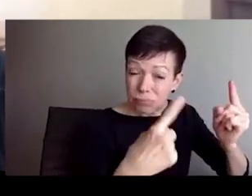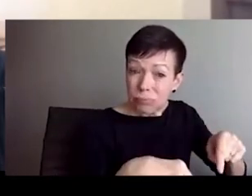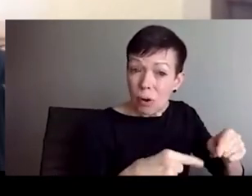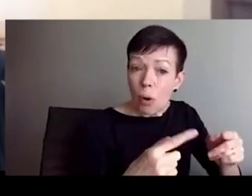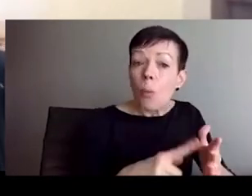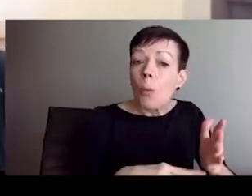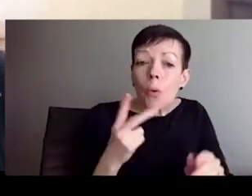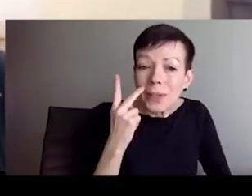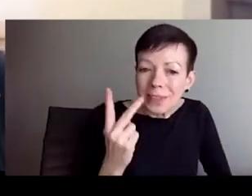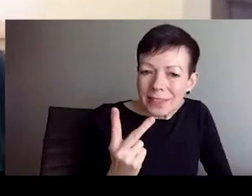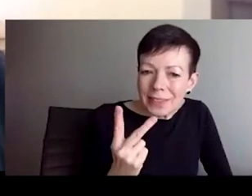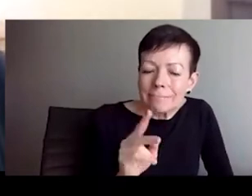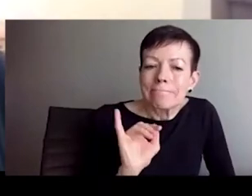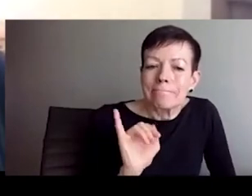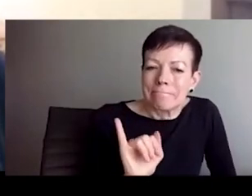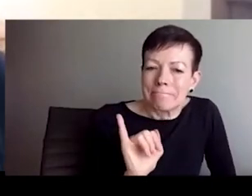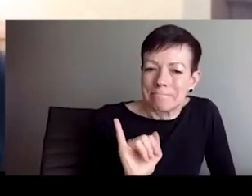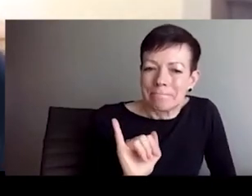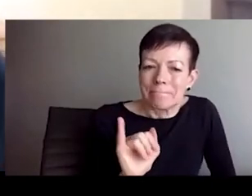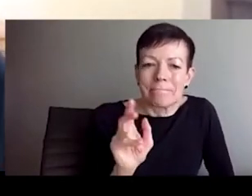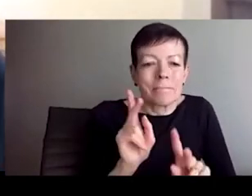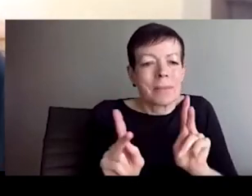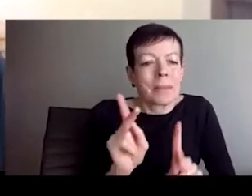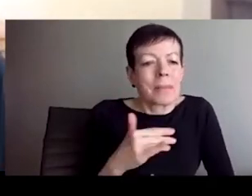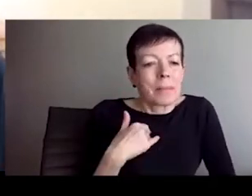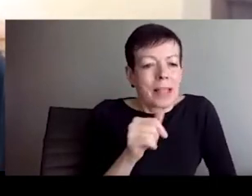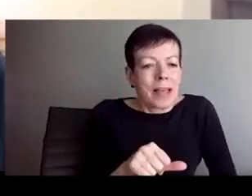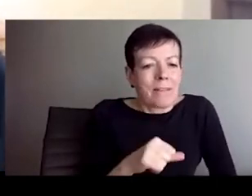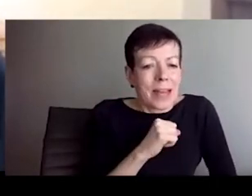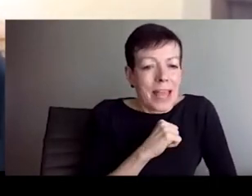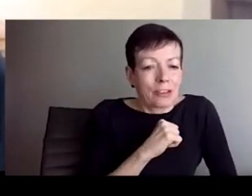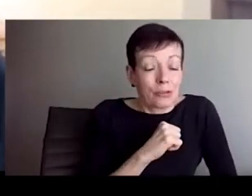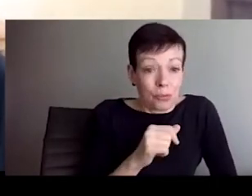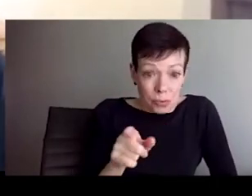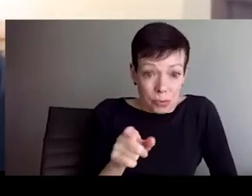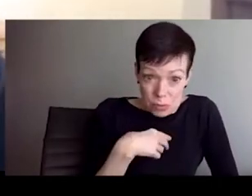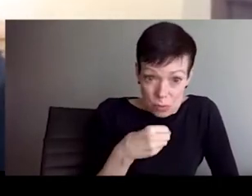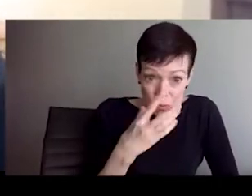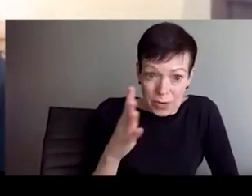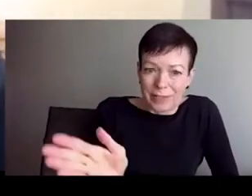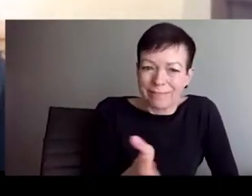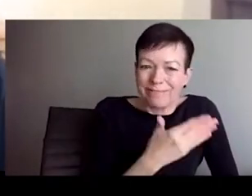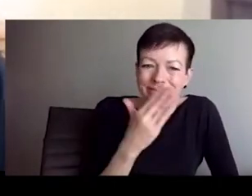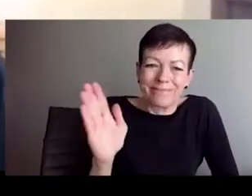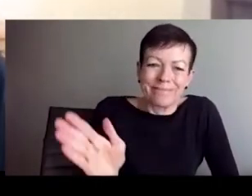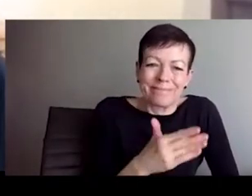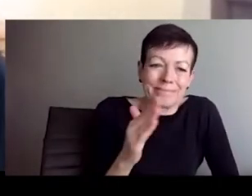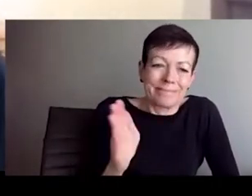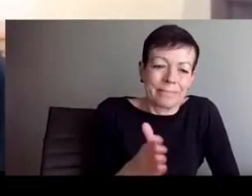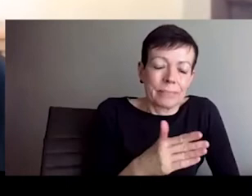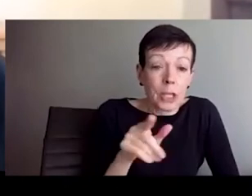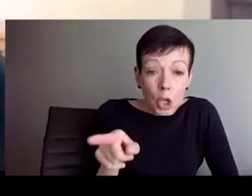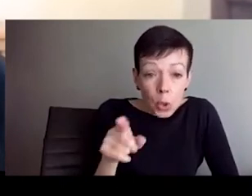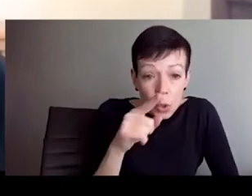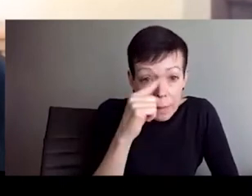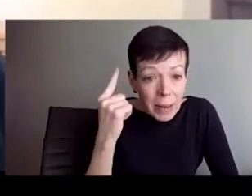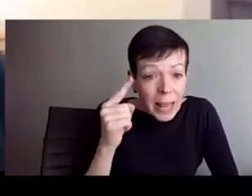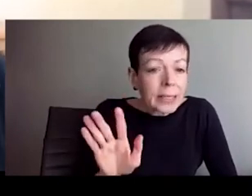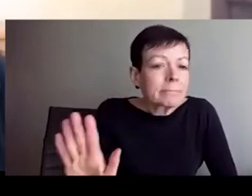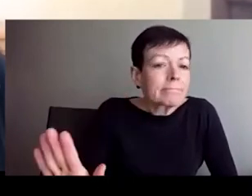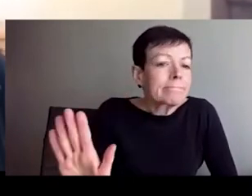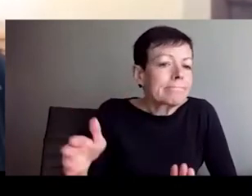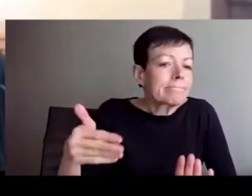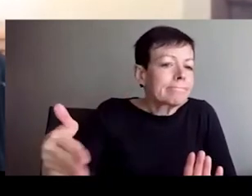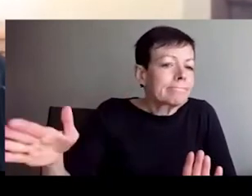racialized. That's also really important for this particular war, because that hierarchy, right, those hierarchical understandings of race